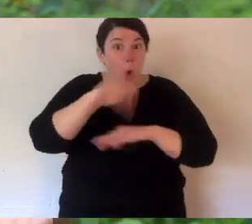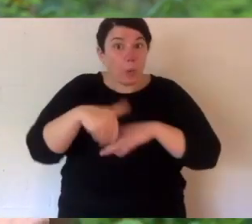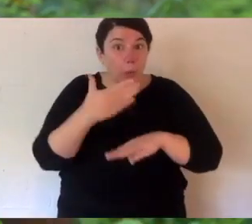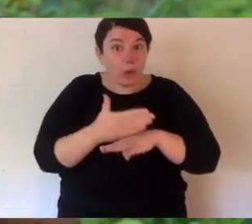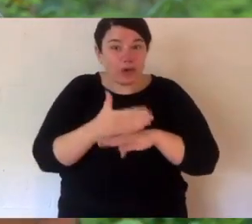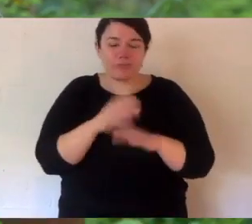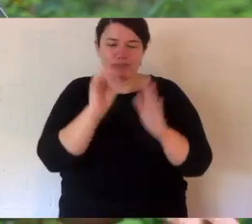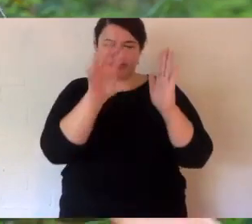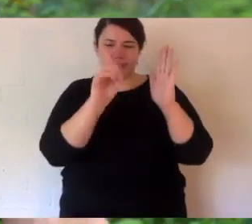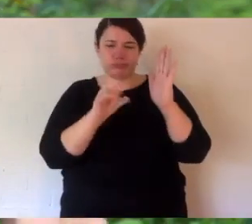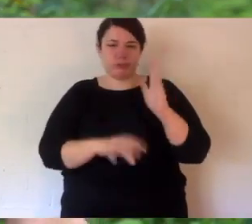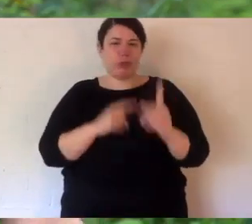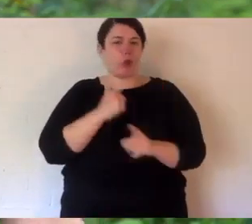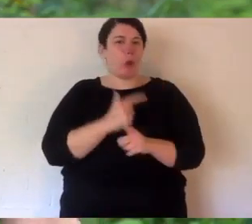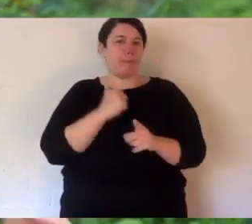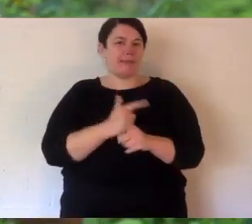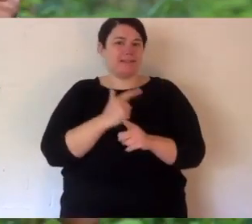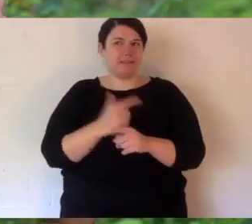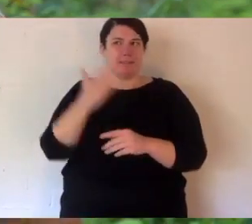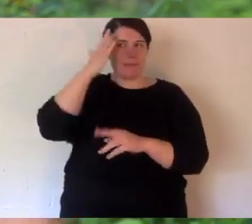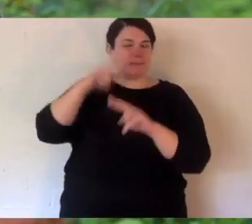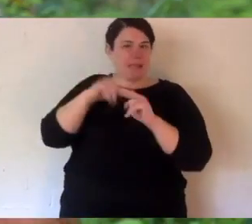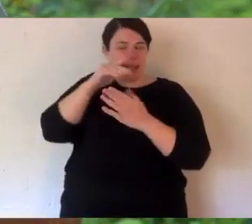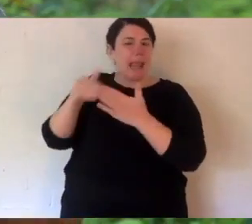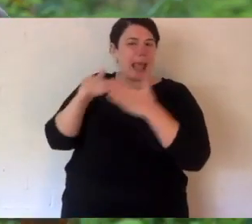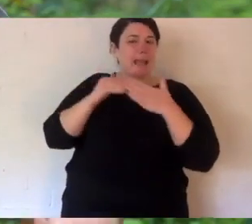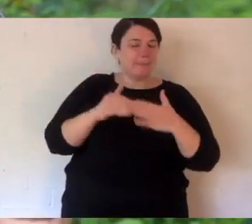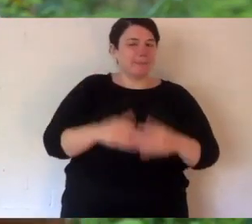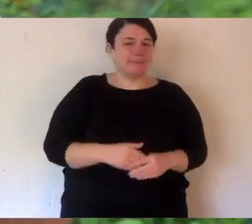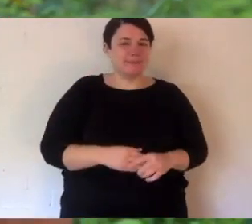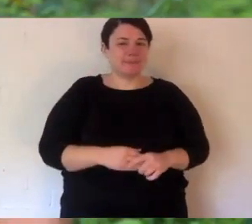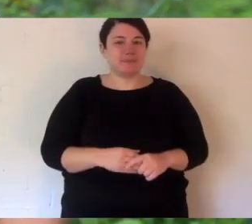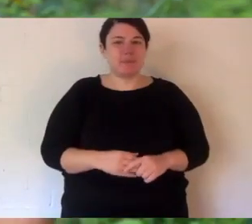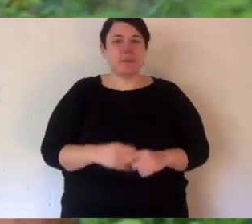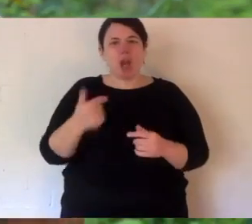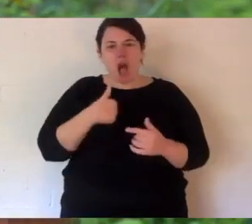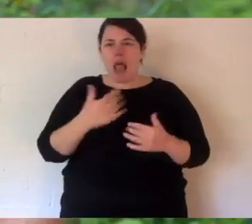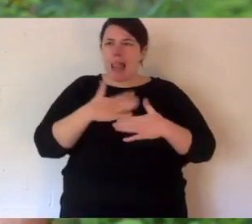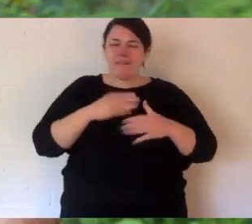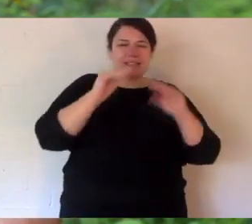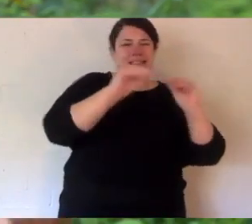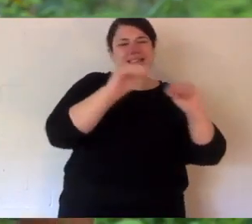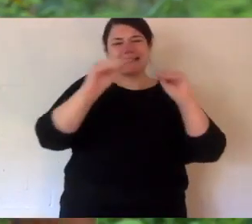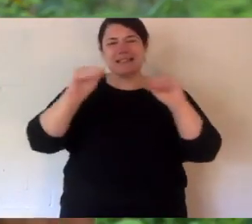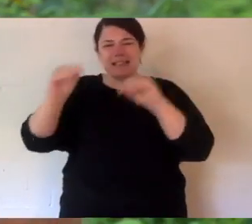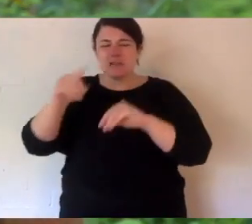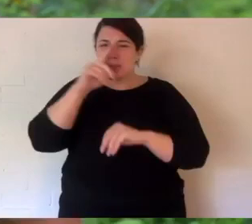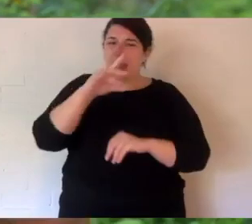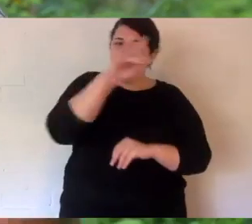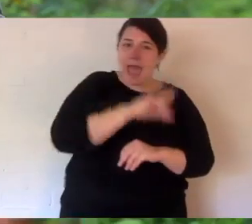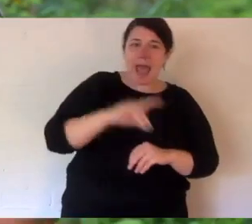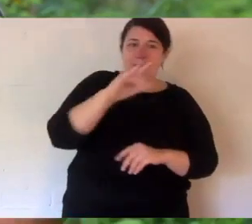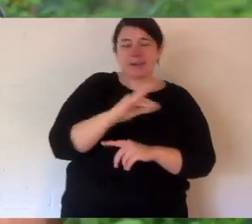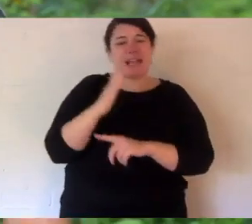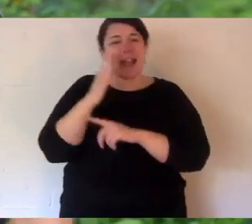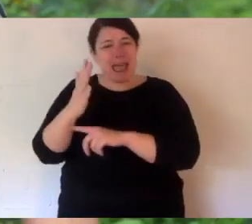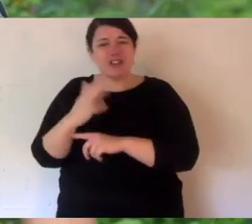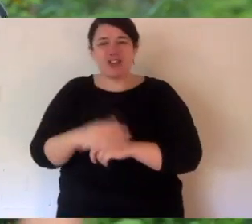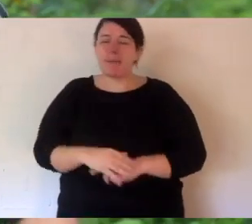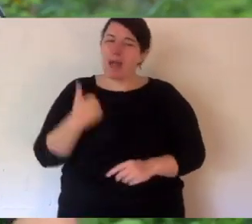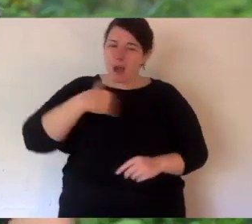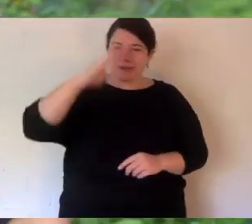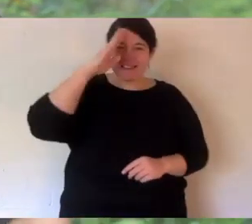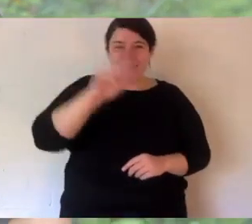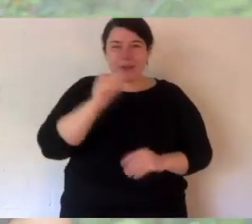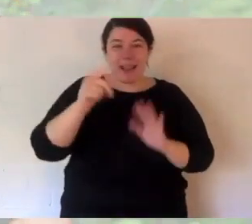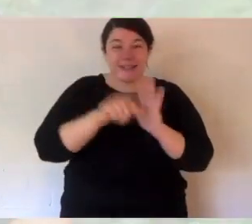your homework. Just put it into the comments. This is what I do. Connecting people with nature. And that can't stop. I'll see you